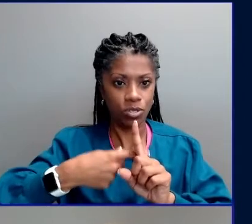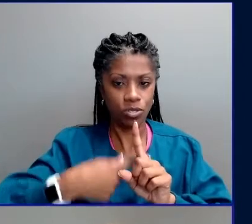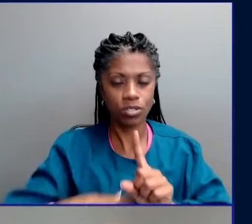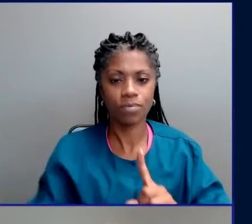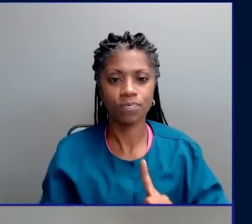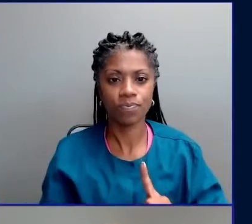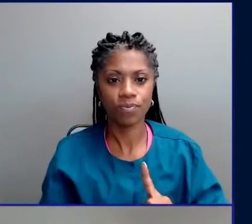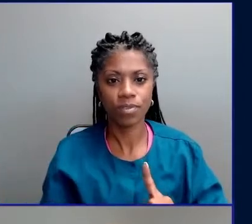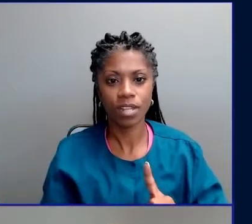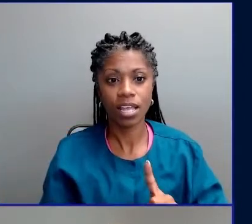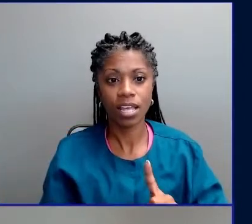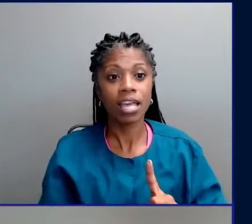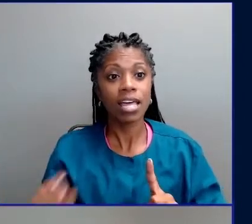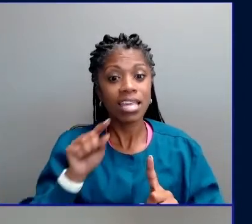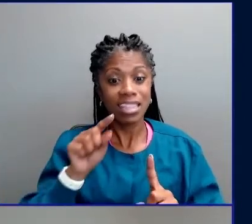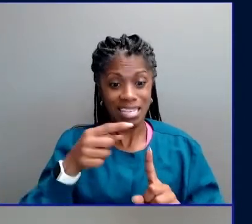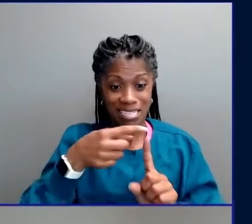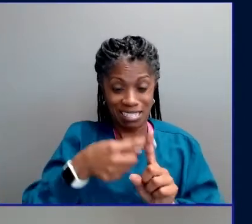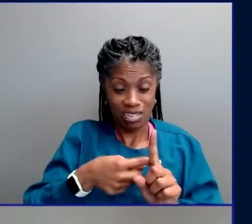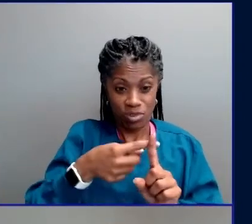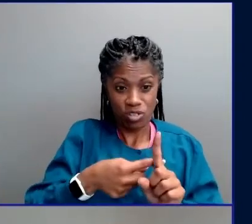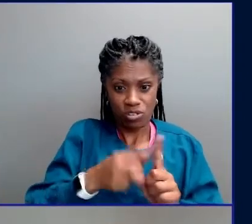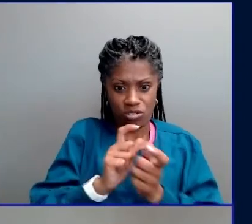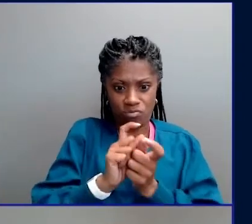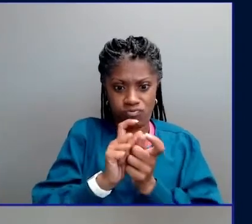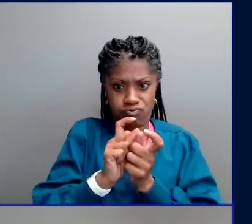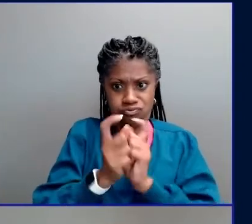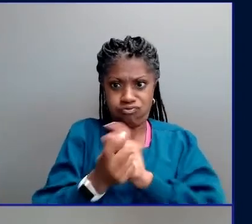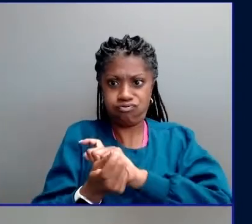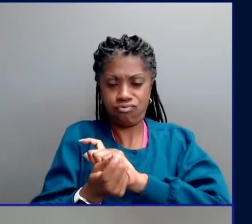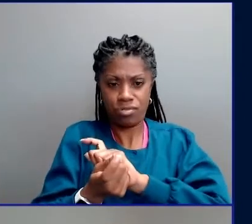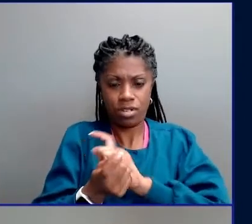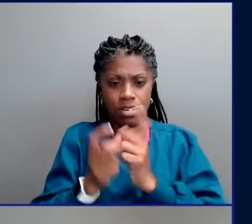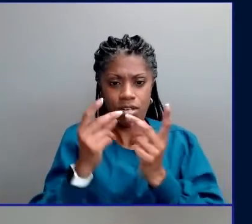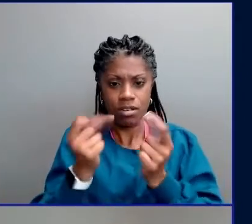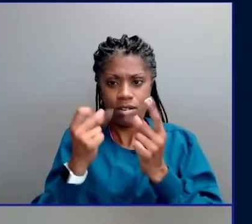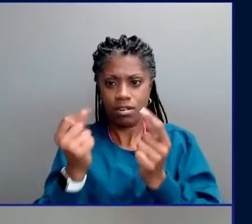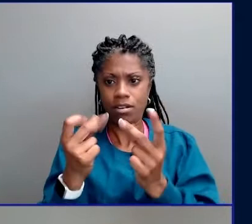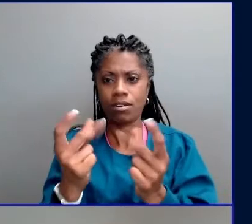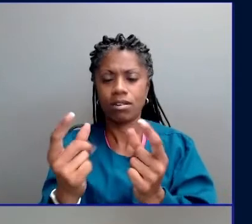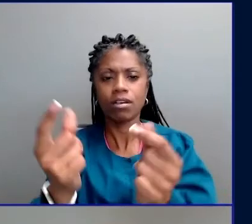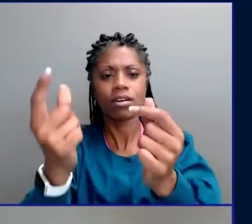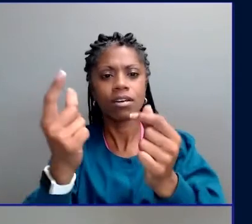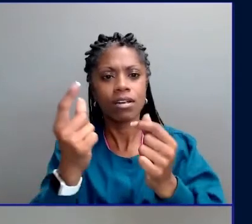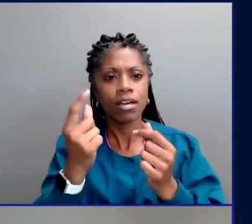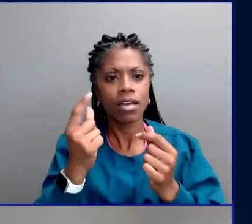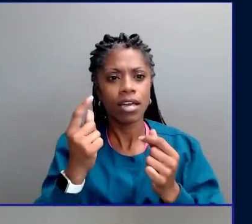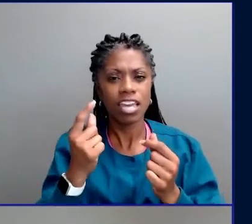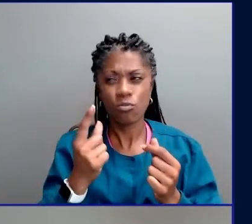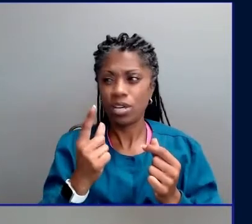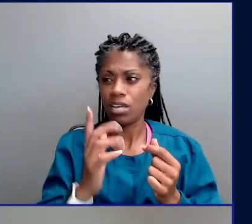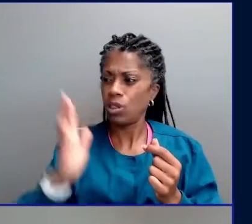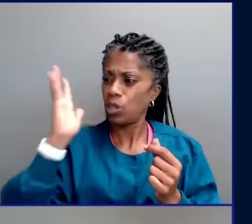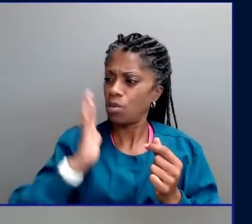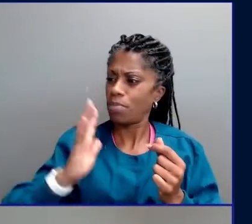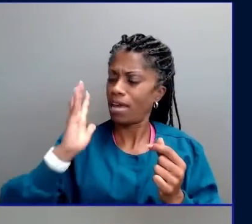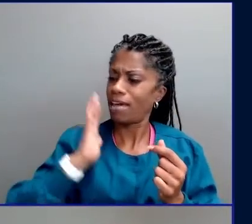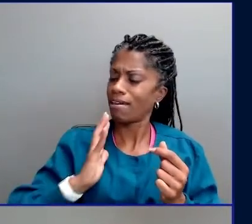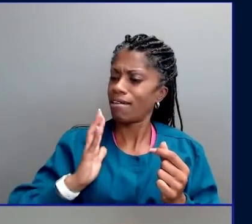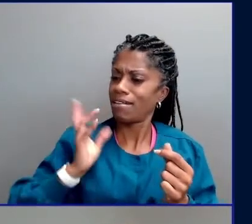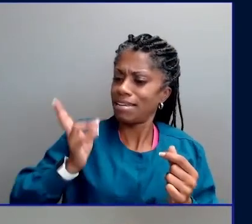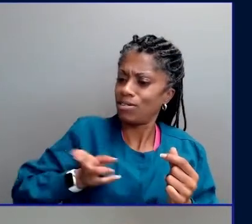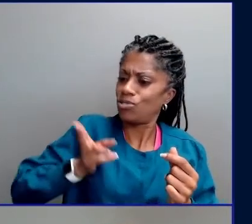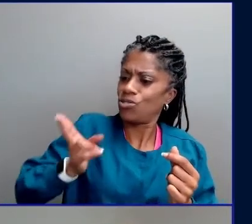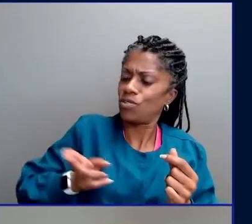recorded in human history. And as far back as we can go in the history of the entire planet, we have never seen this much carbon